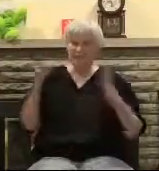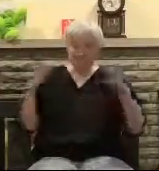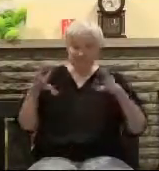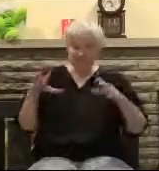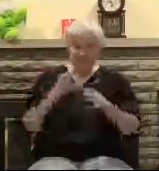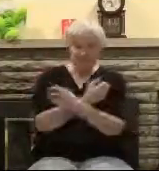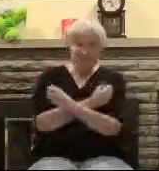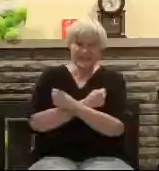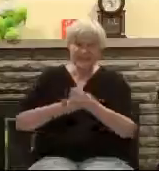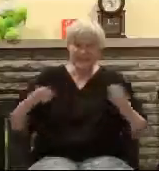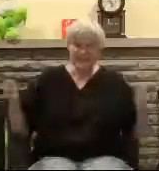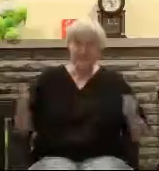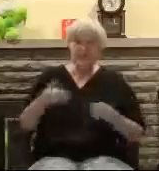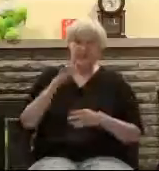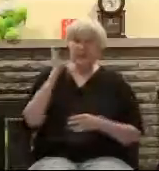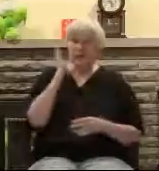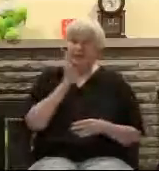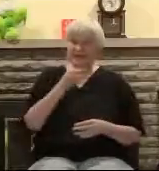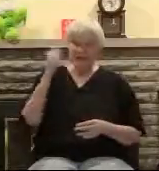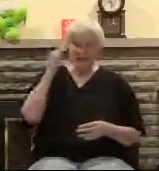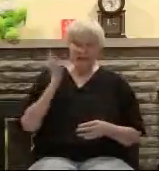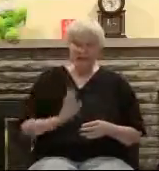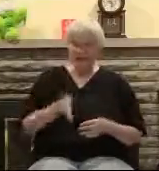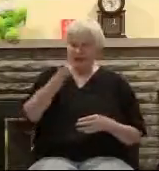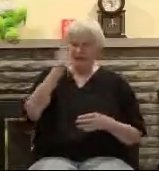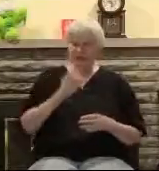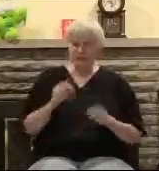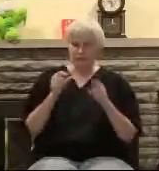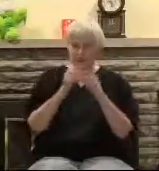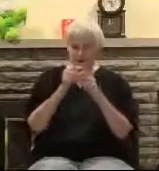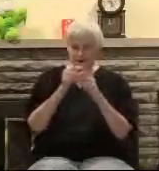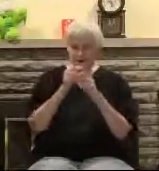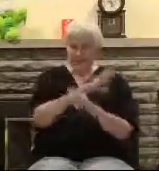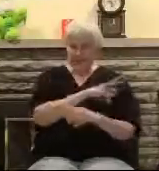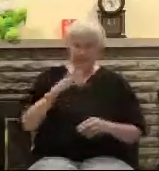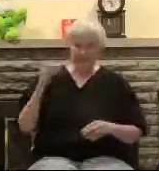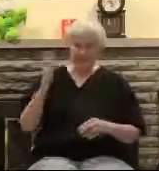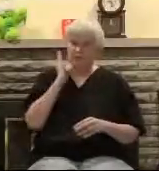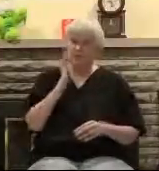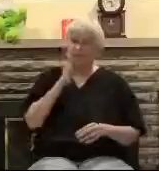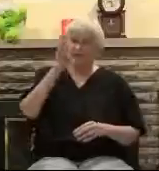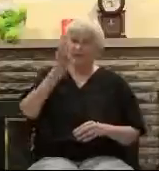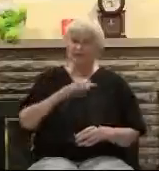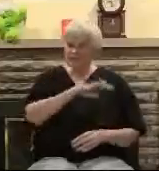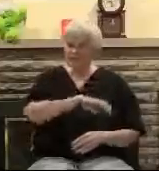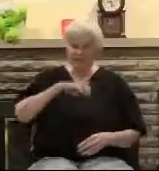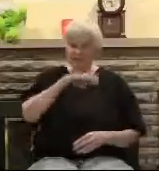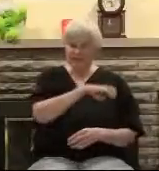any lost sinner listening to this message will come under the convicting power of the Spirit of God.